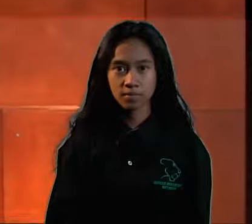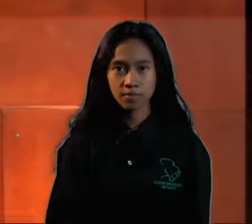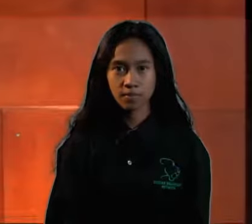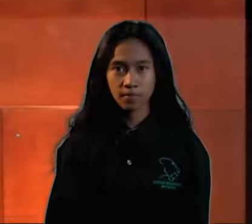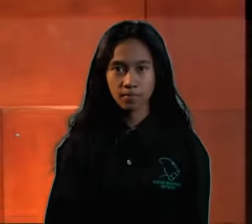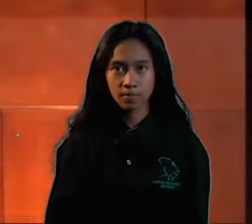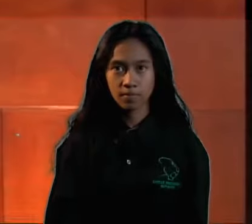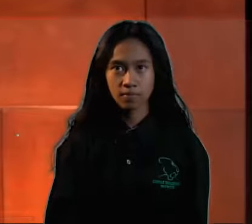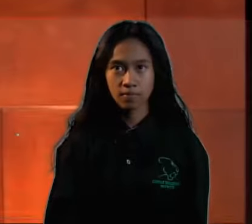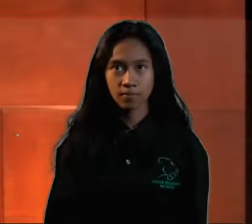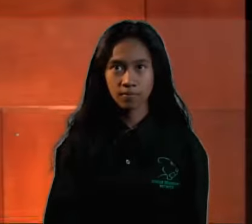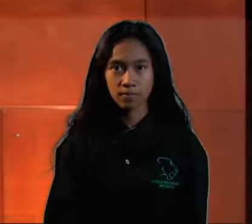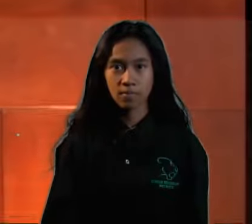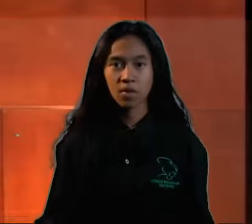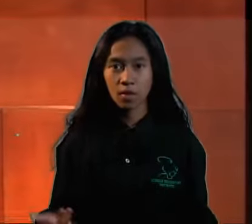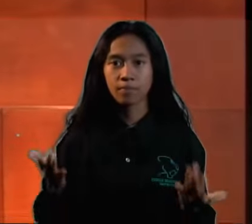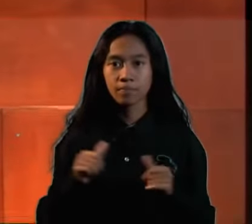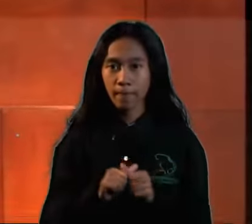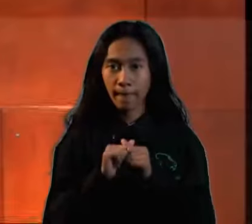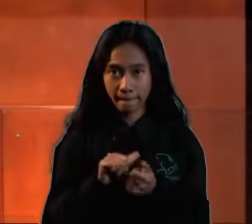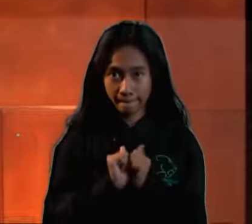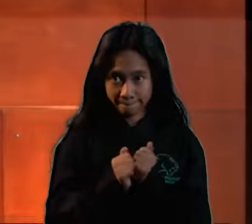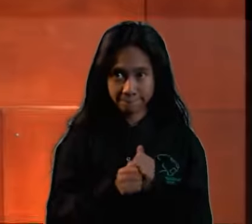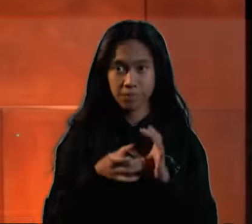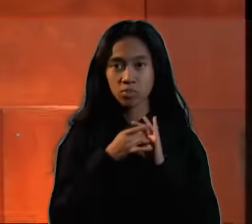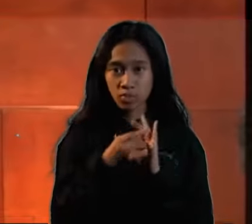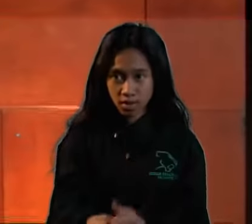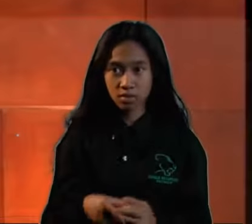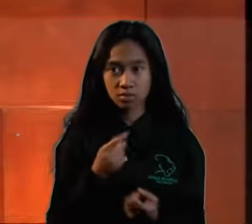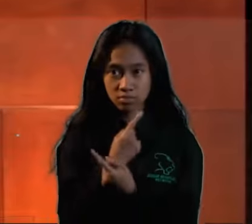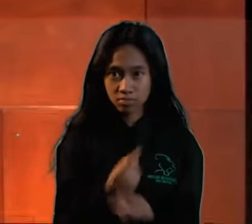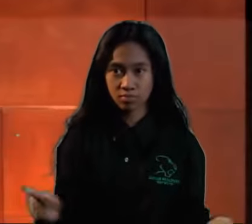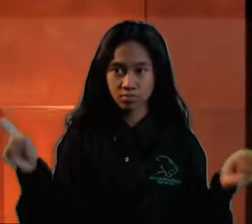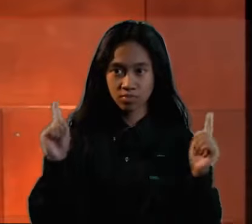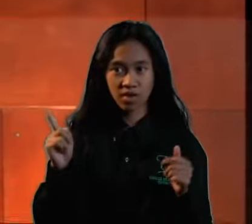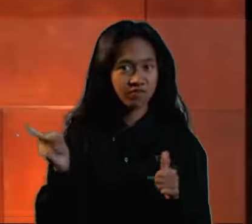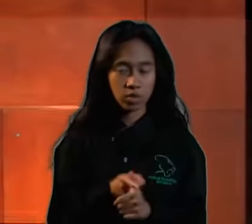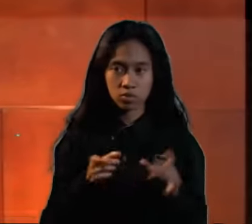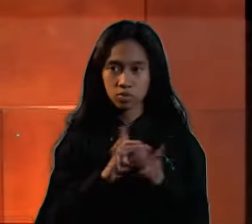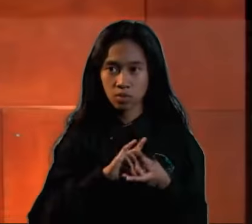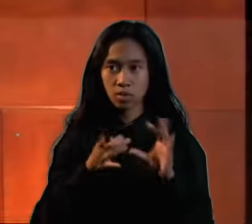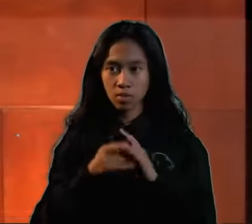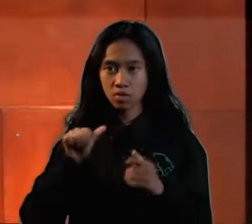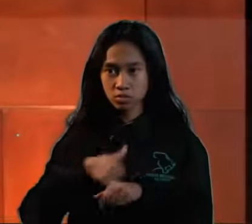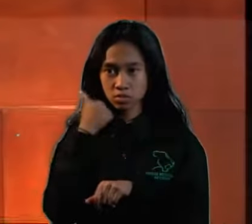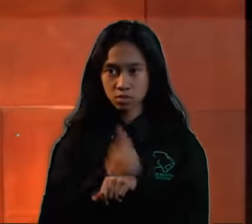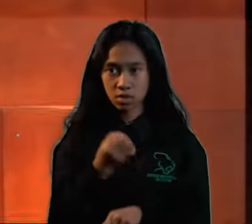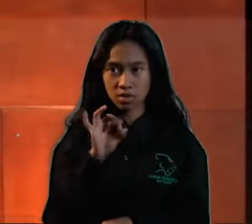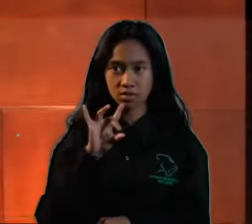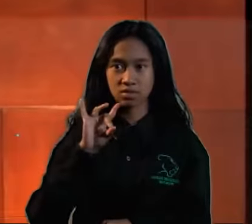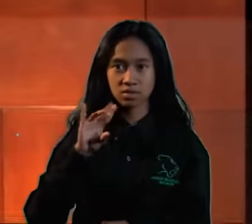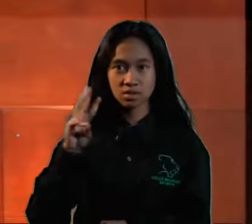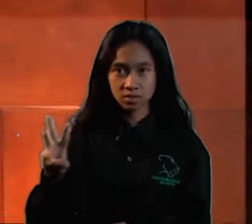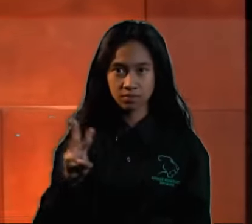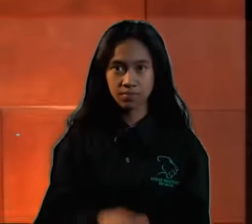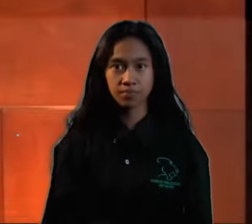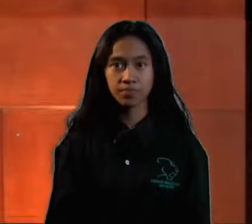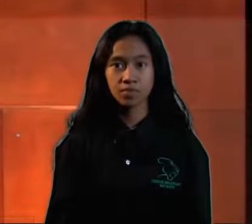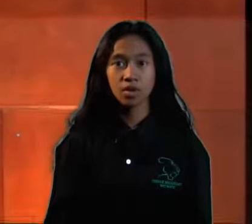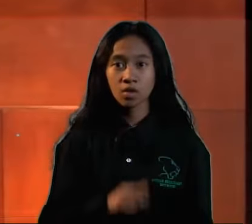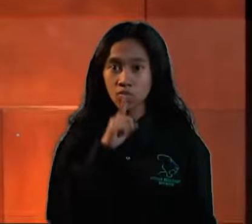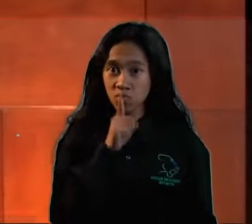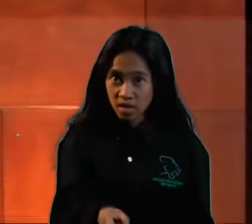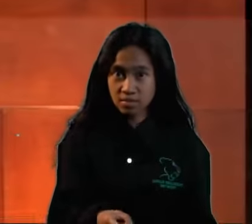Well, Cougars, continuing our sports theme of the broadcast, the first Olympics opened on this day in 1896. The truth of the matter